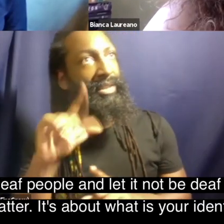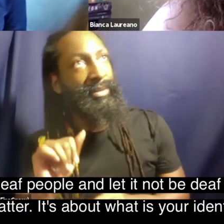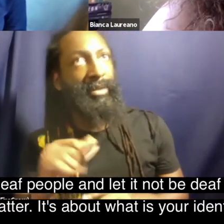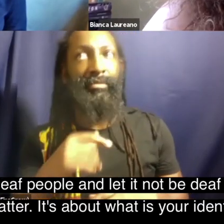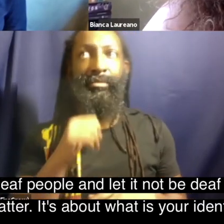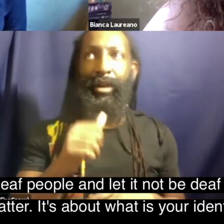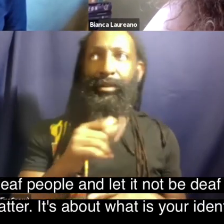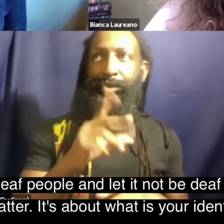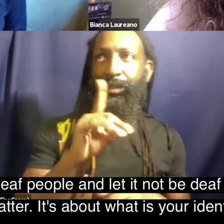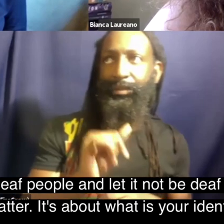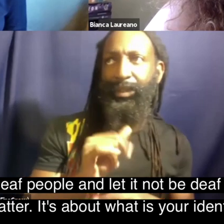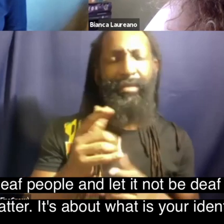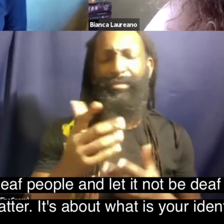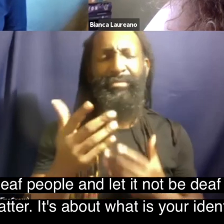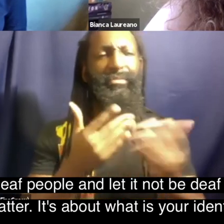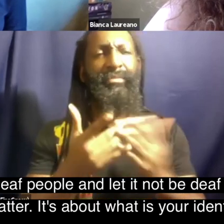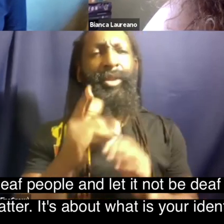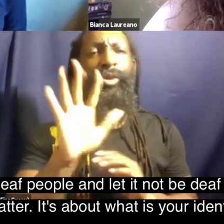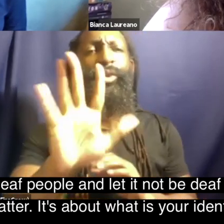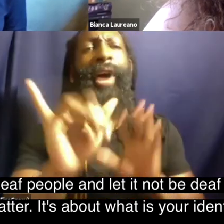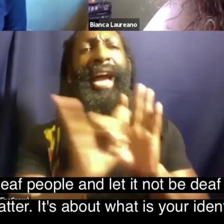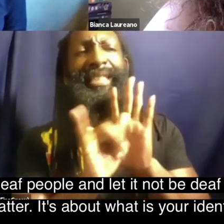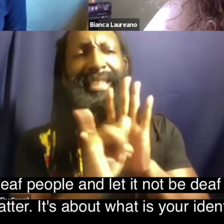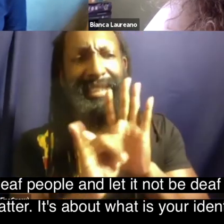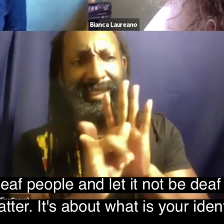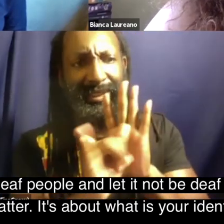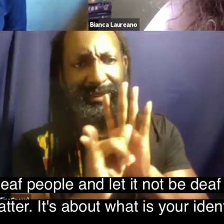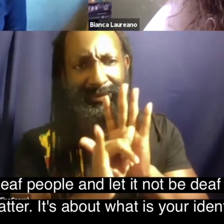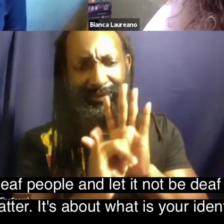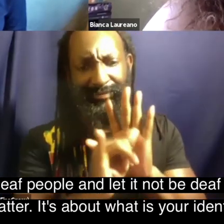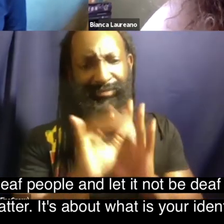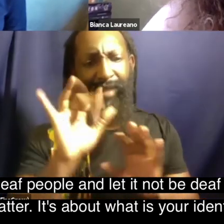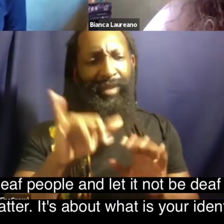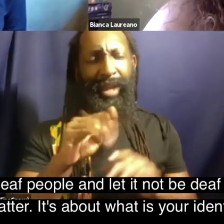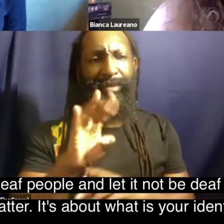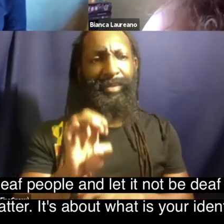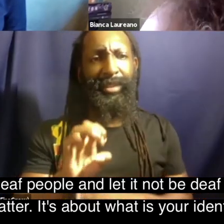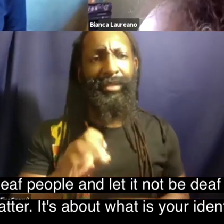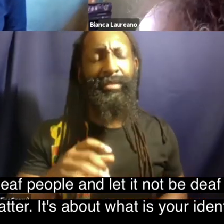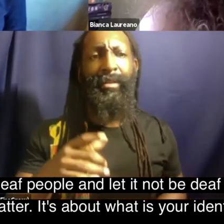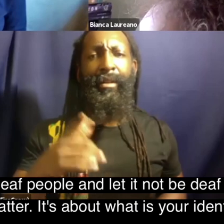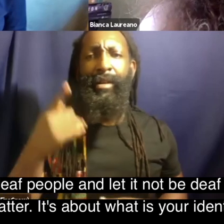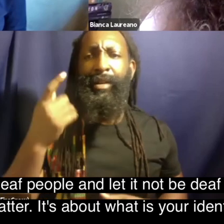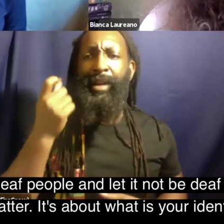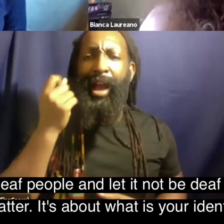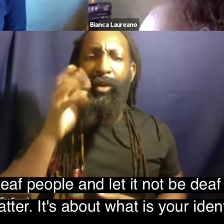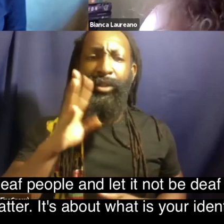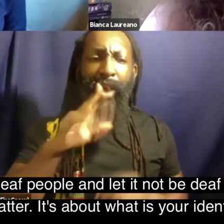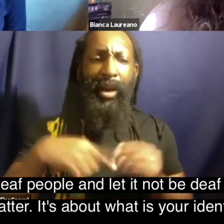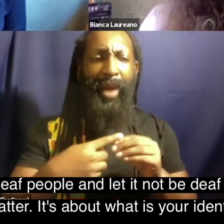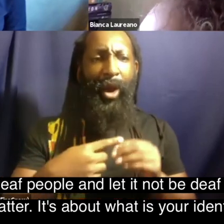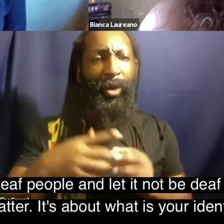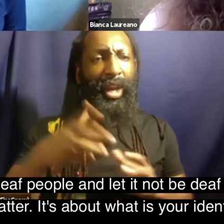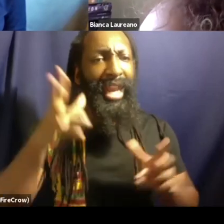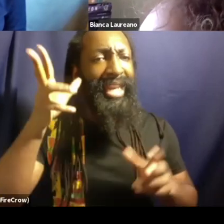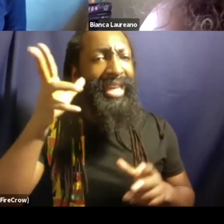when we think about deaf people and whether or not being deaf is a disability or not really it doesn't matter it's about what is